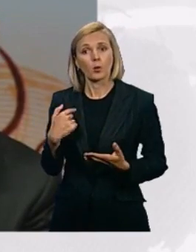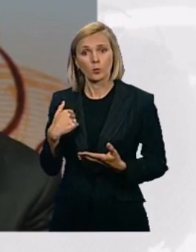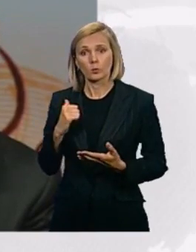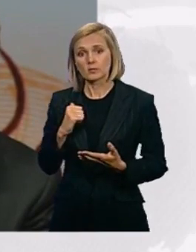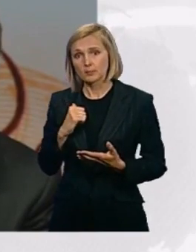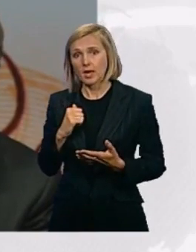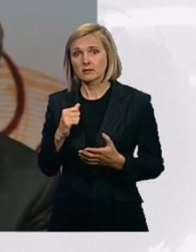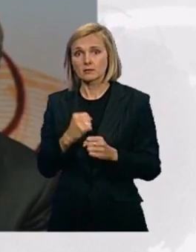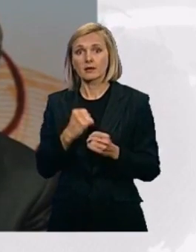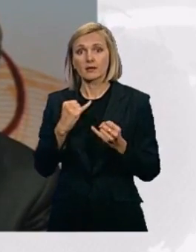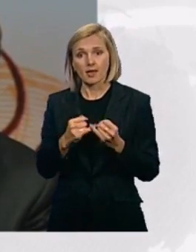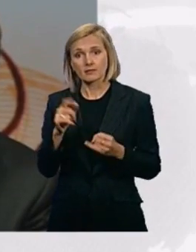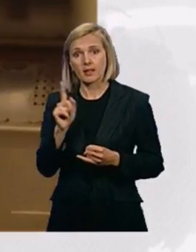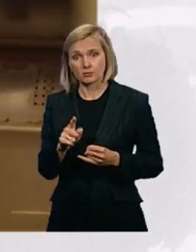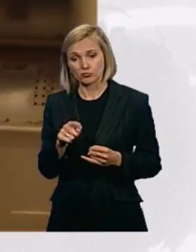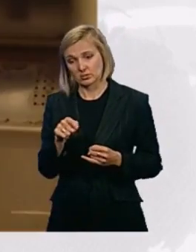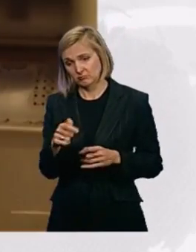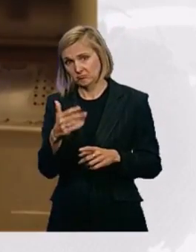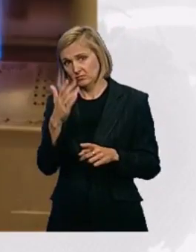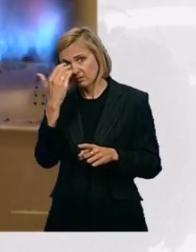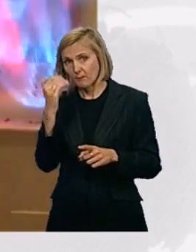utility prices in the summer and autumn.